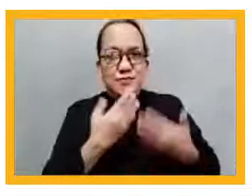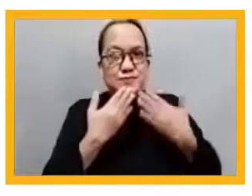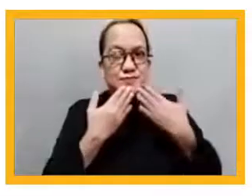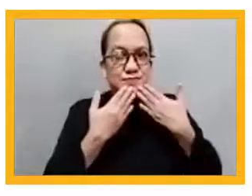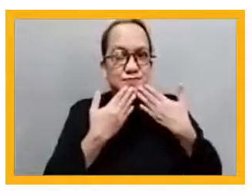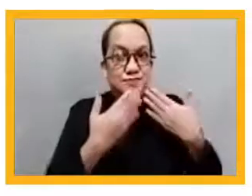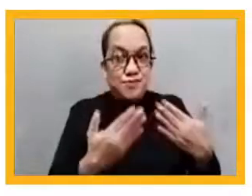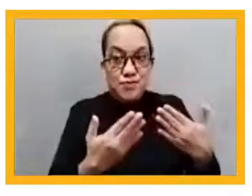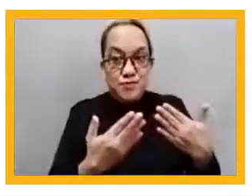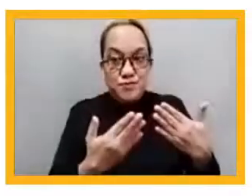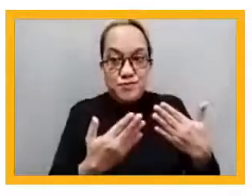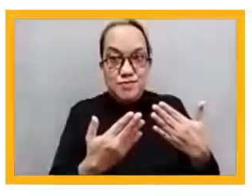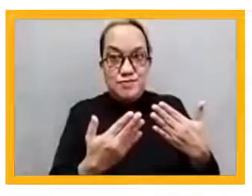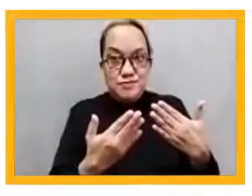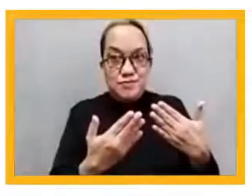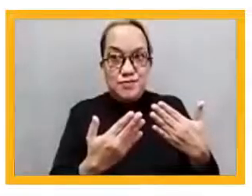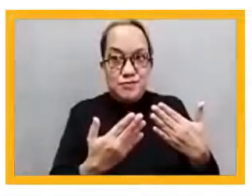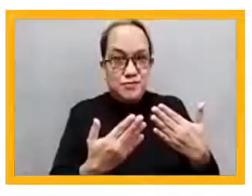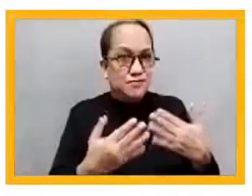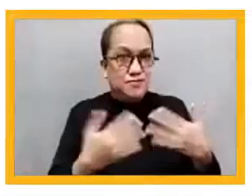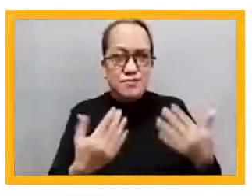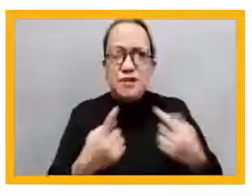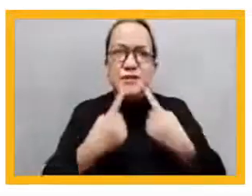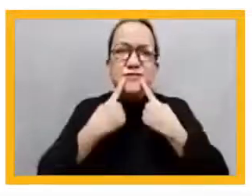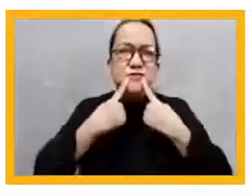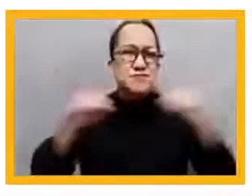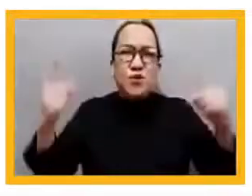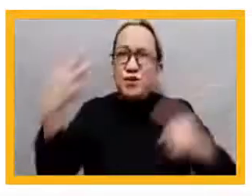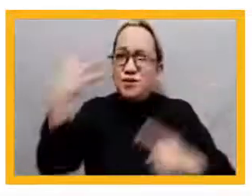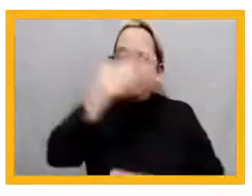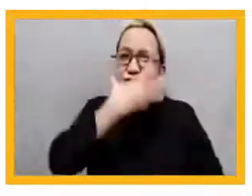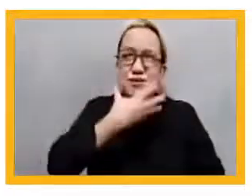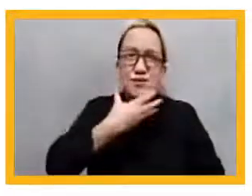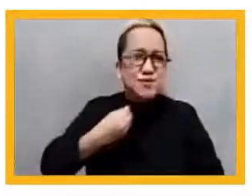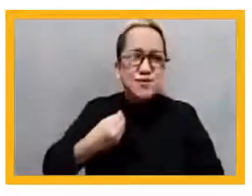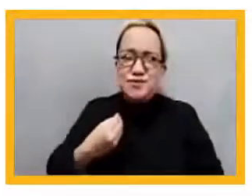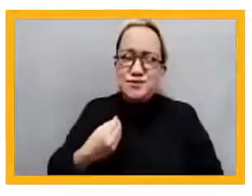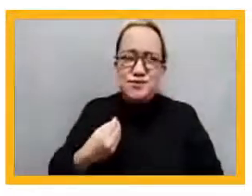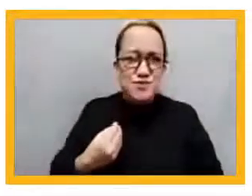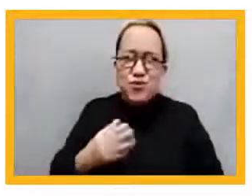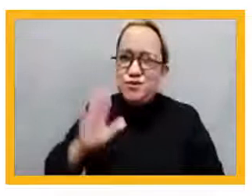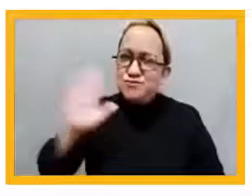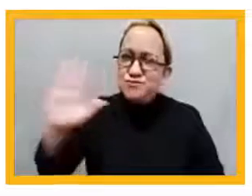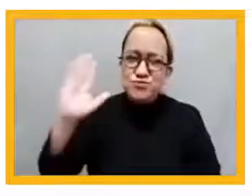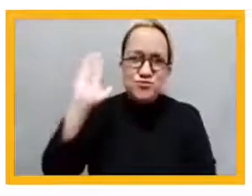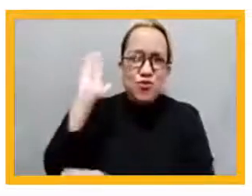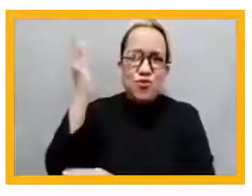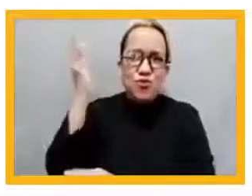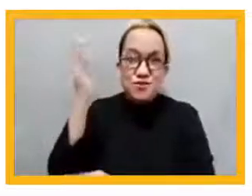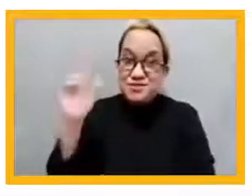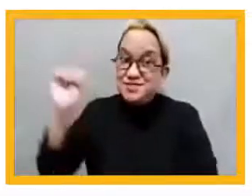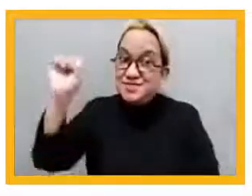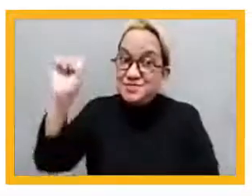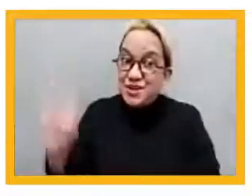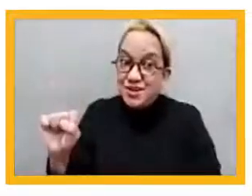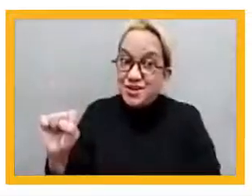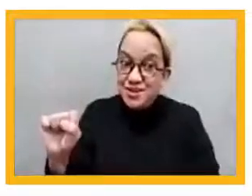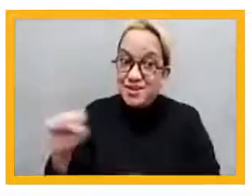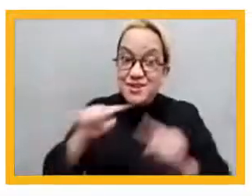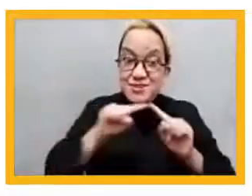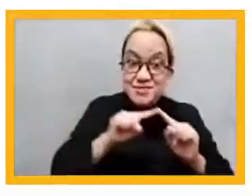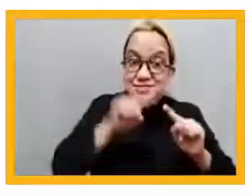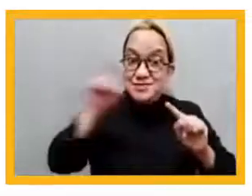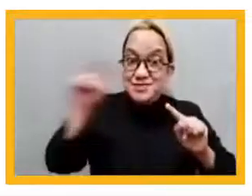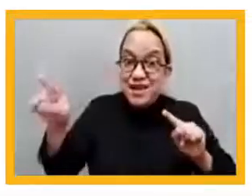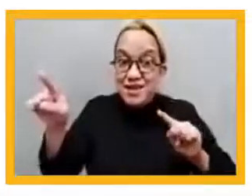Thanks for sharing your experiences from South to South. And indeed, partnerships are key to success. So we'll be hearing, I'm sure, more